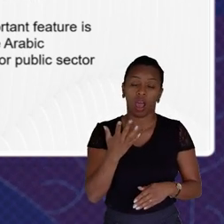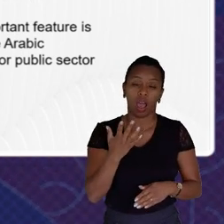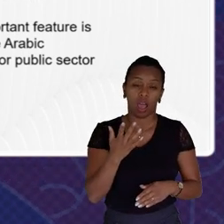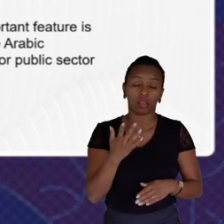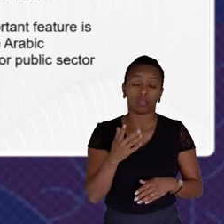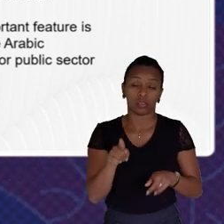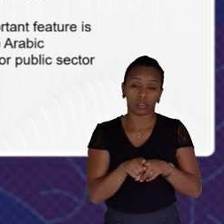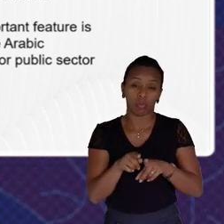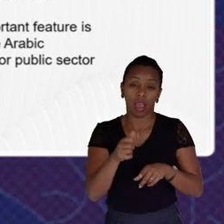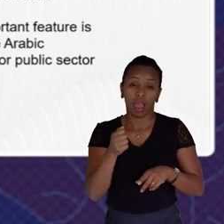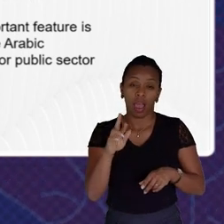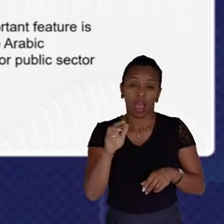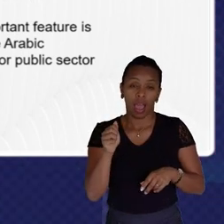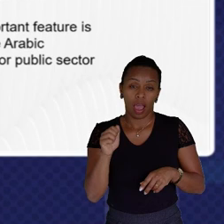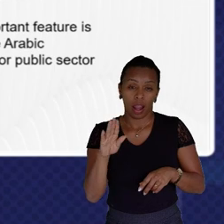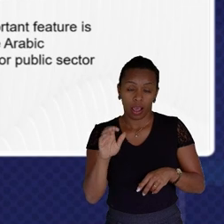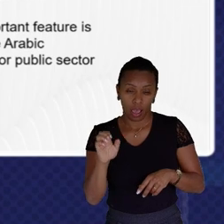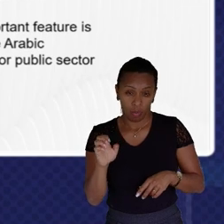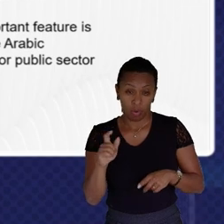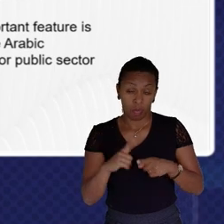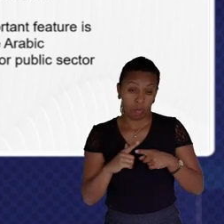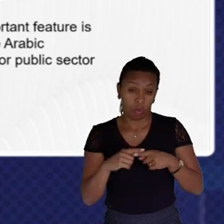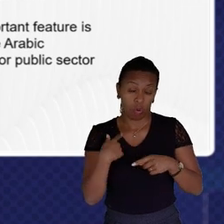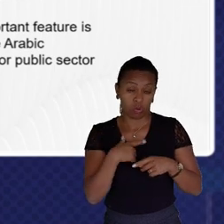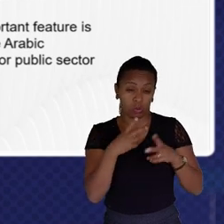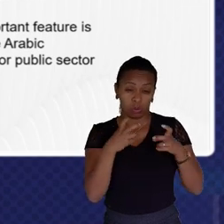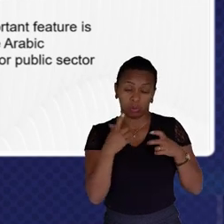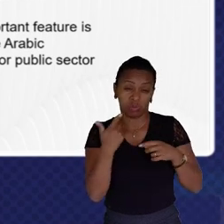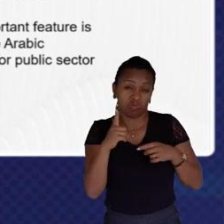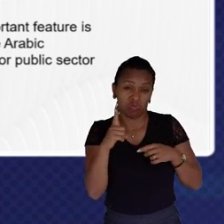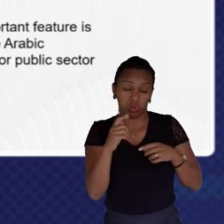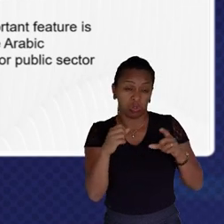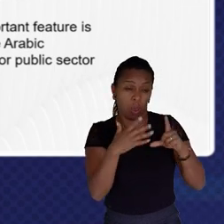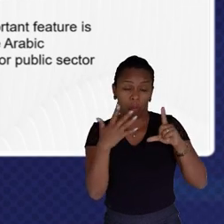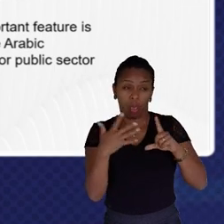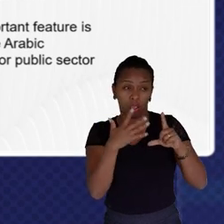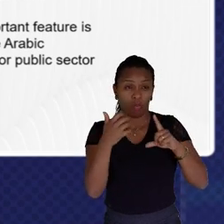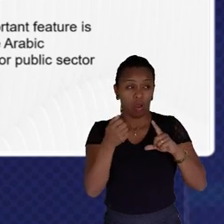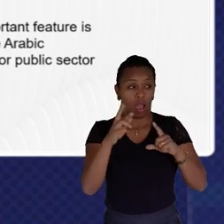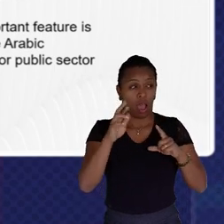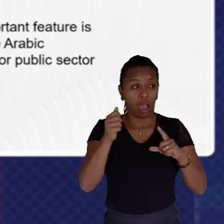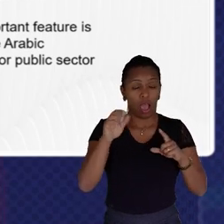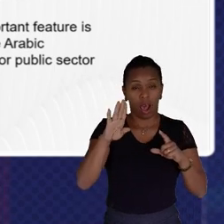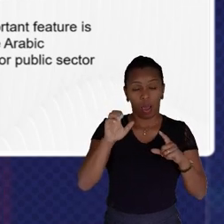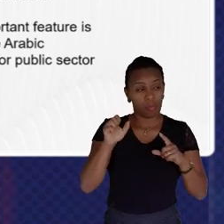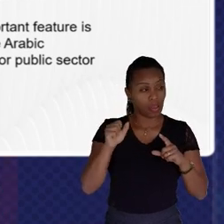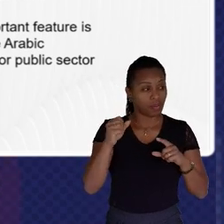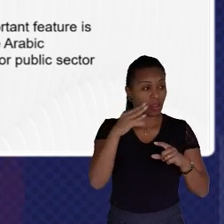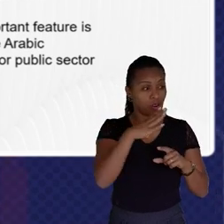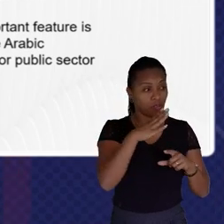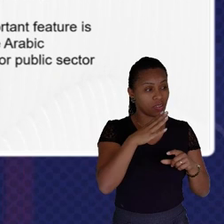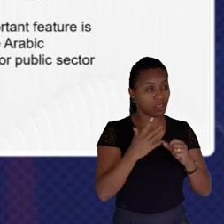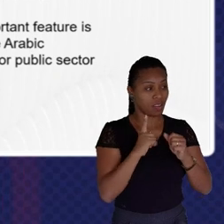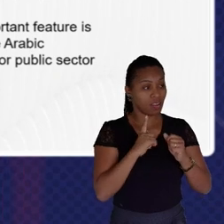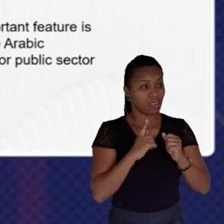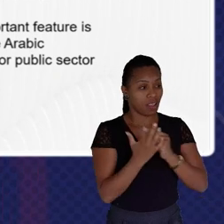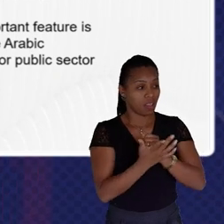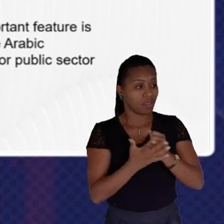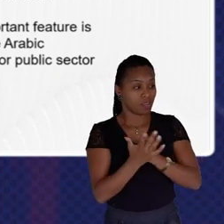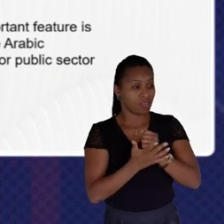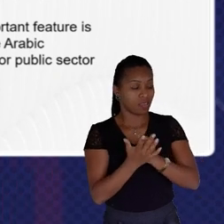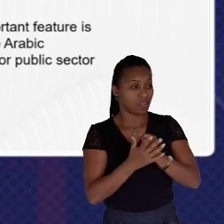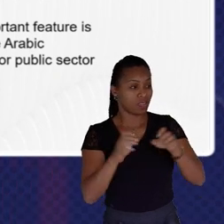realized there weren't a lot of Arabic You know, platforms for innovation And they are based on frameworks and guides That we developed at the center